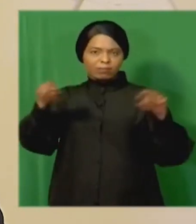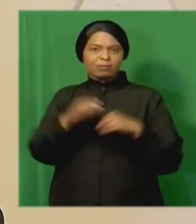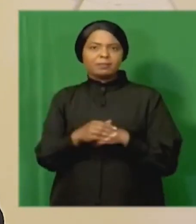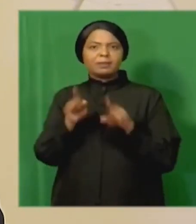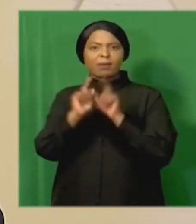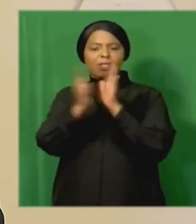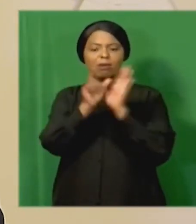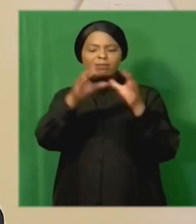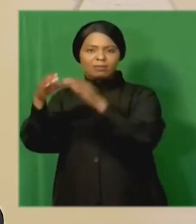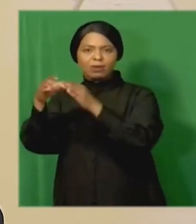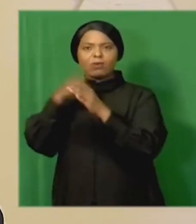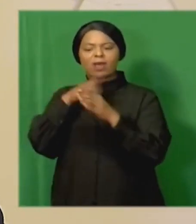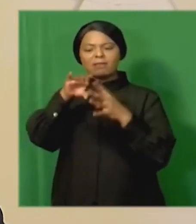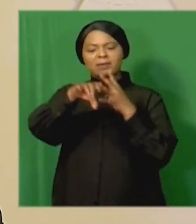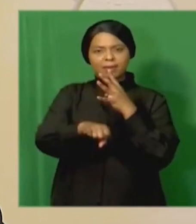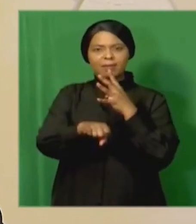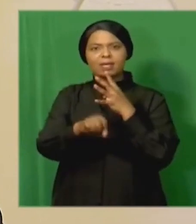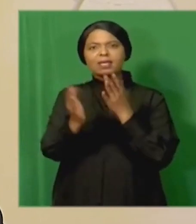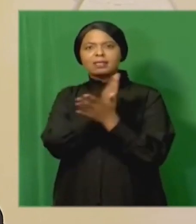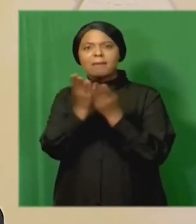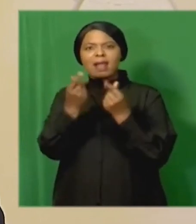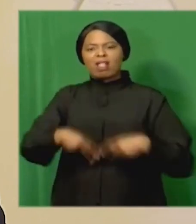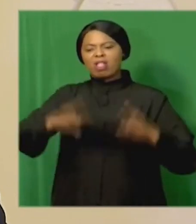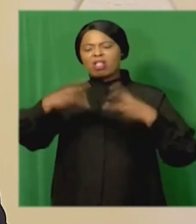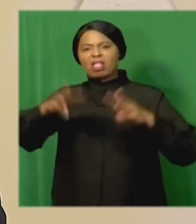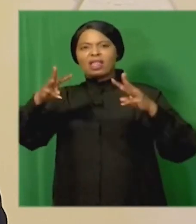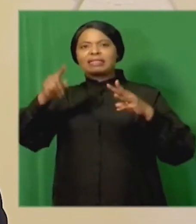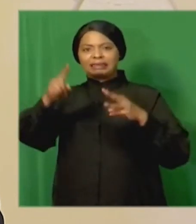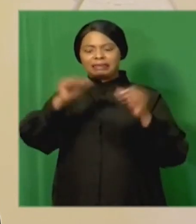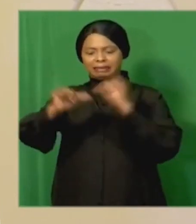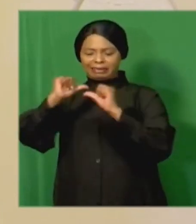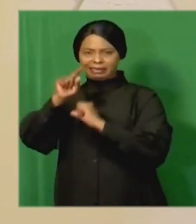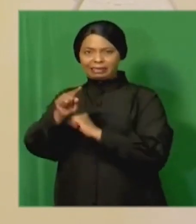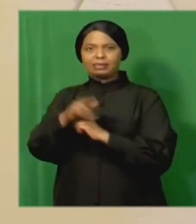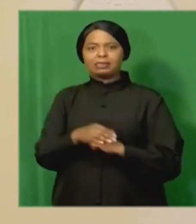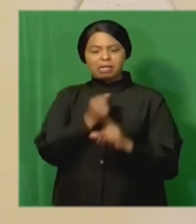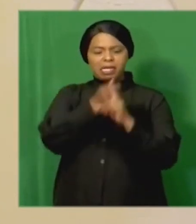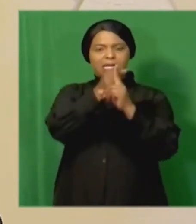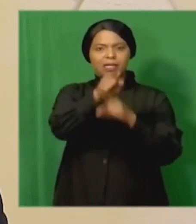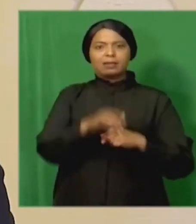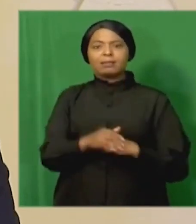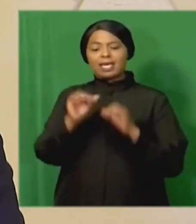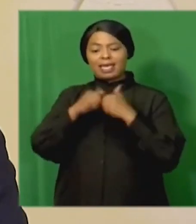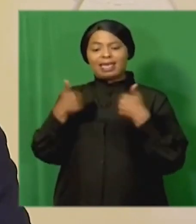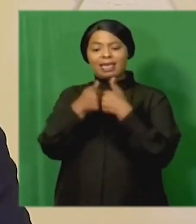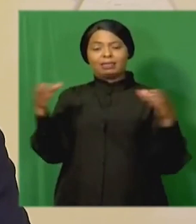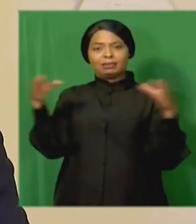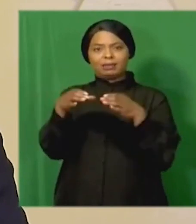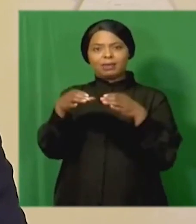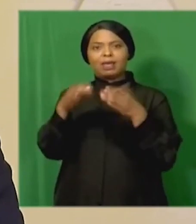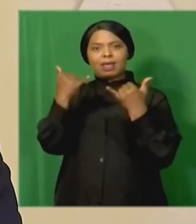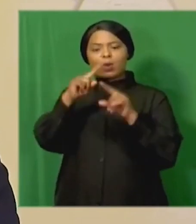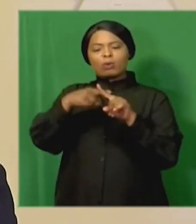and for the recovery of misappropriated funds while these agencies are within the executive